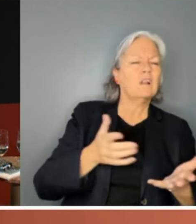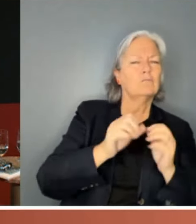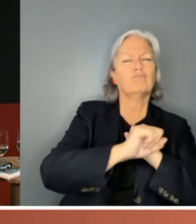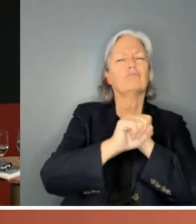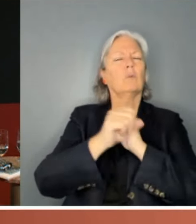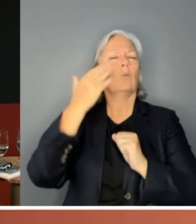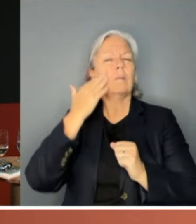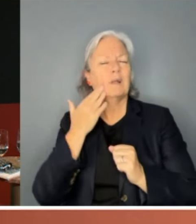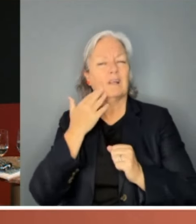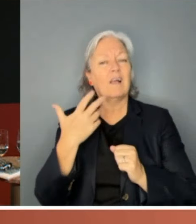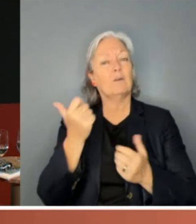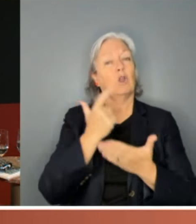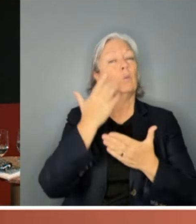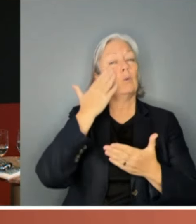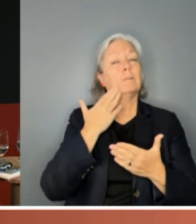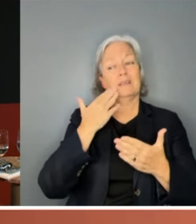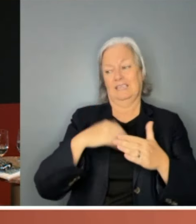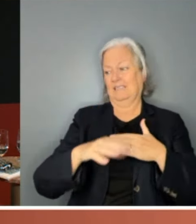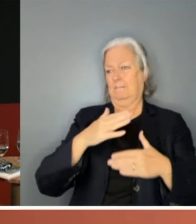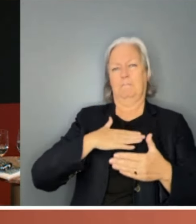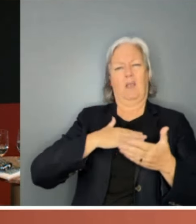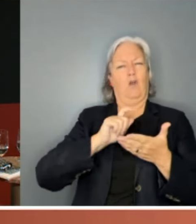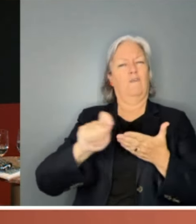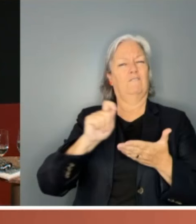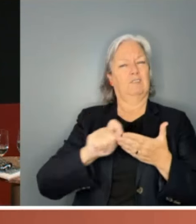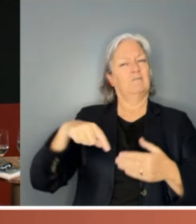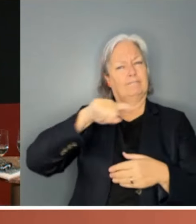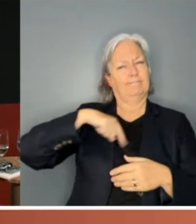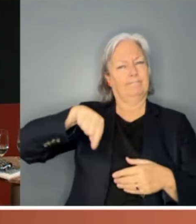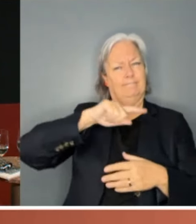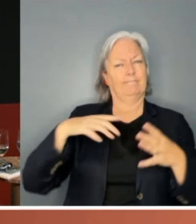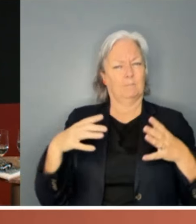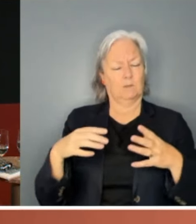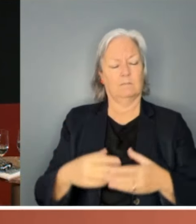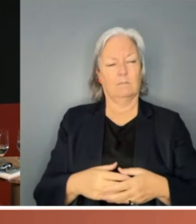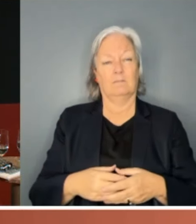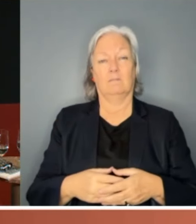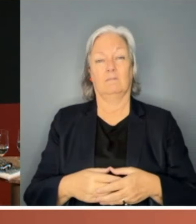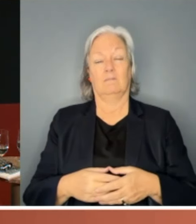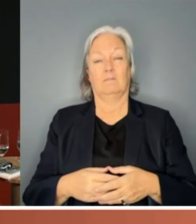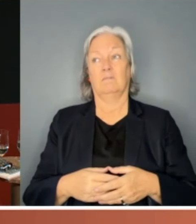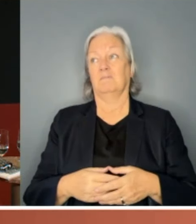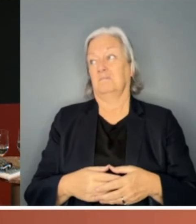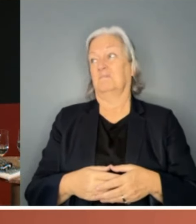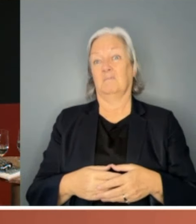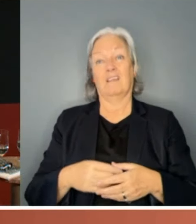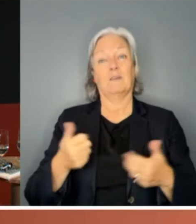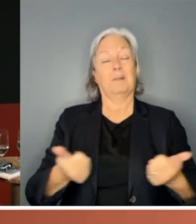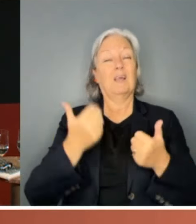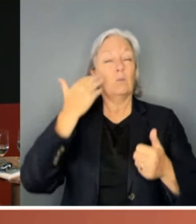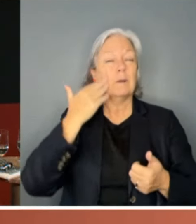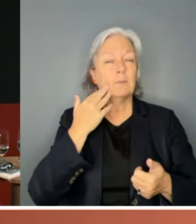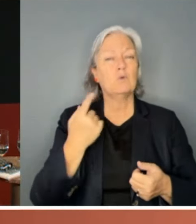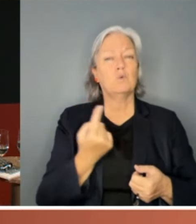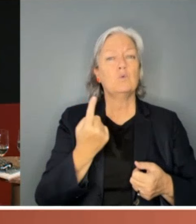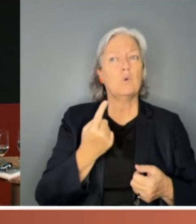number of women in my office. And there is no shortage of, in my view, of women who actually want to be candidates.